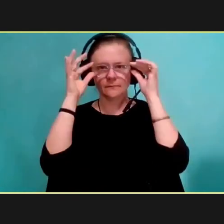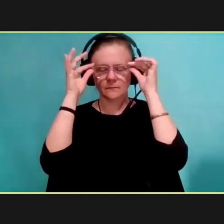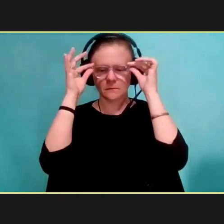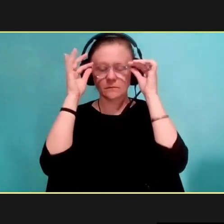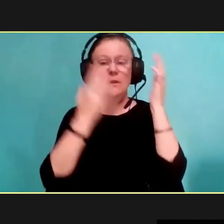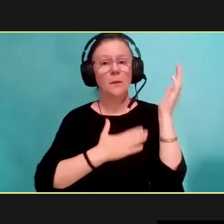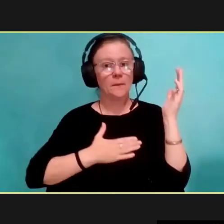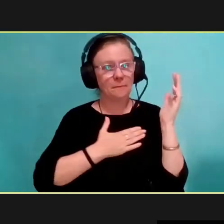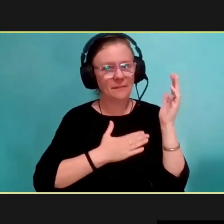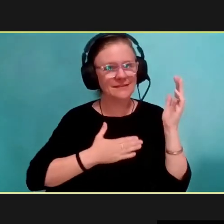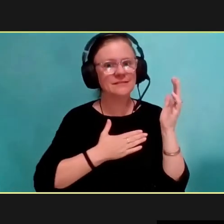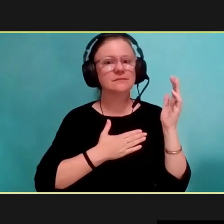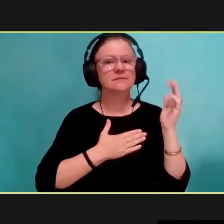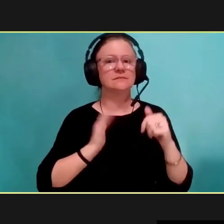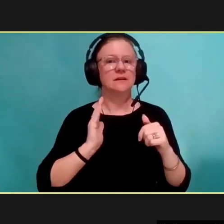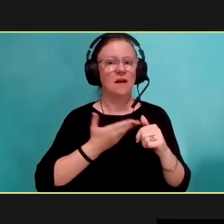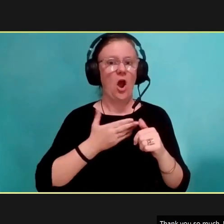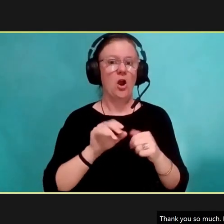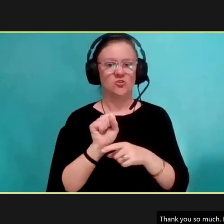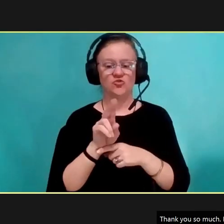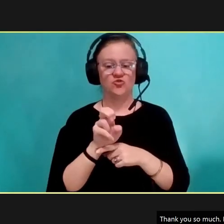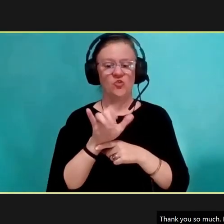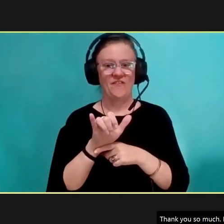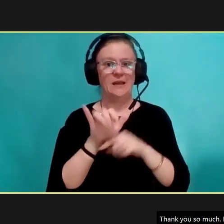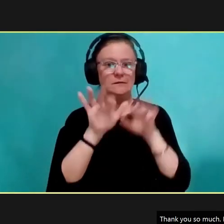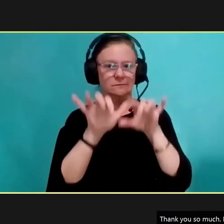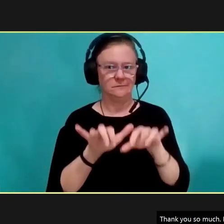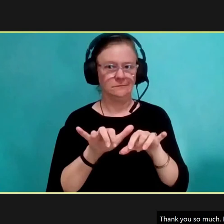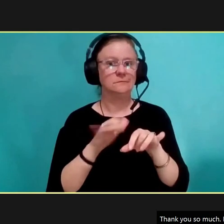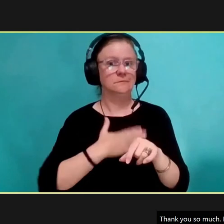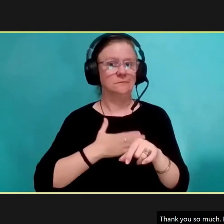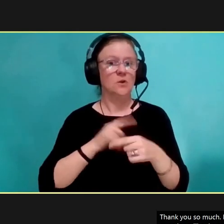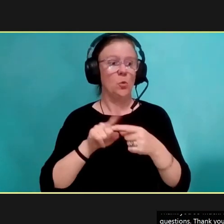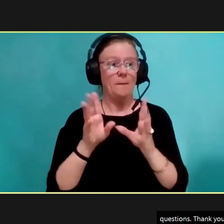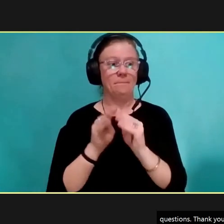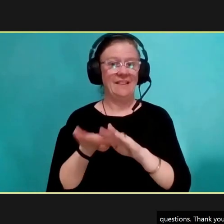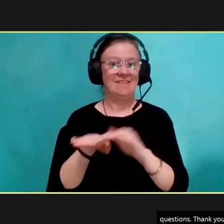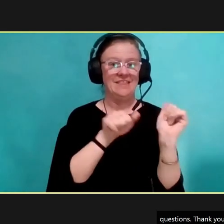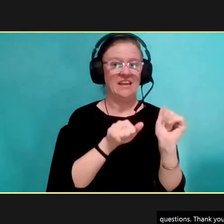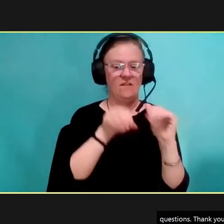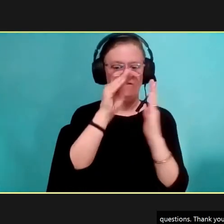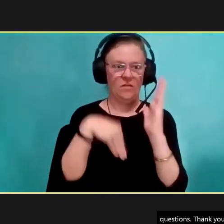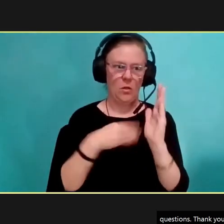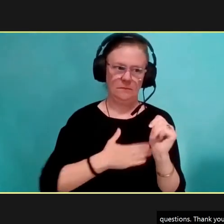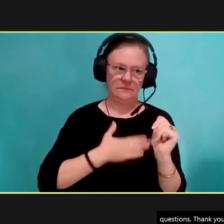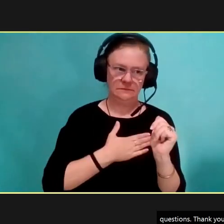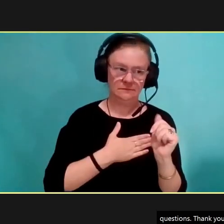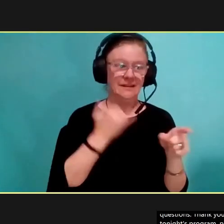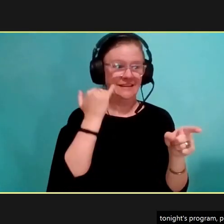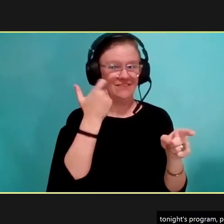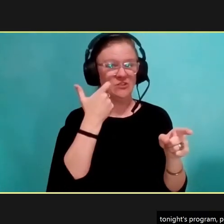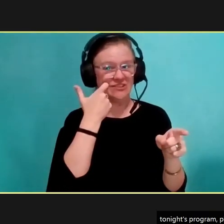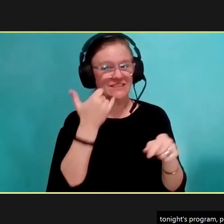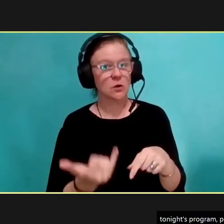please make sure to take our post-event survey that will be available when you leave the meeting. And for those of you that may